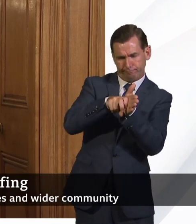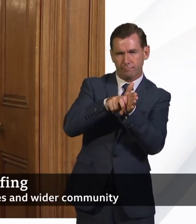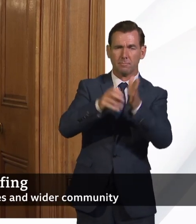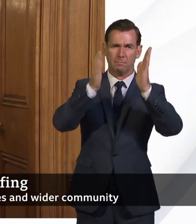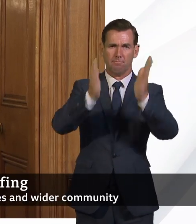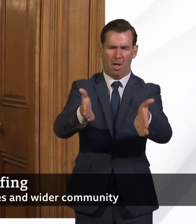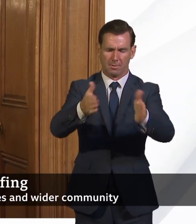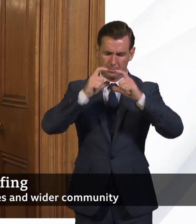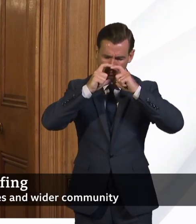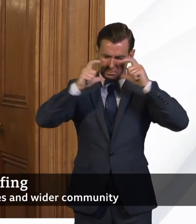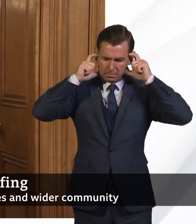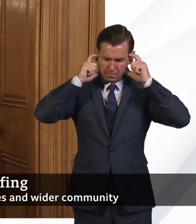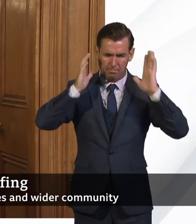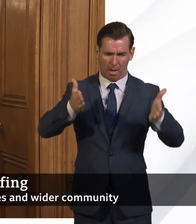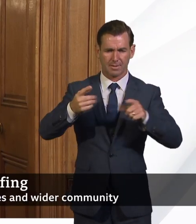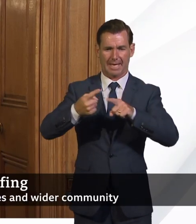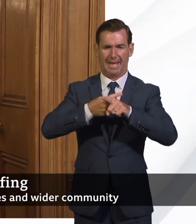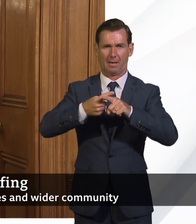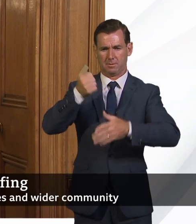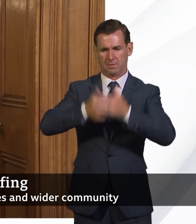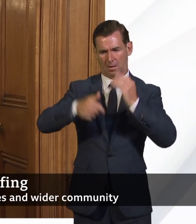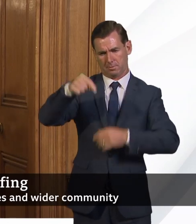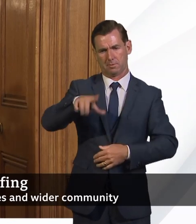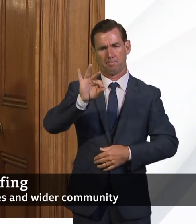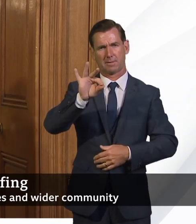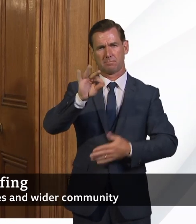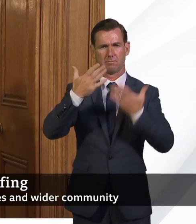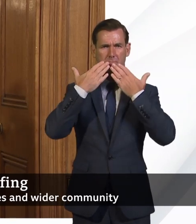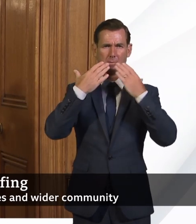mandatory in England from Monday. Thank you very much.